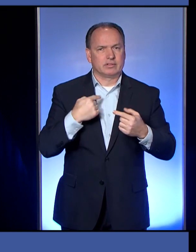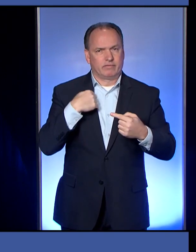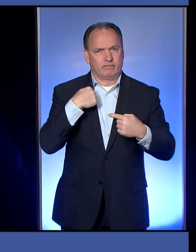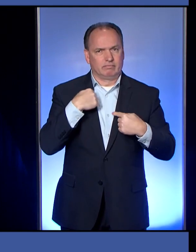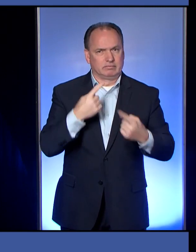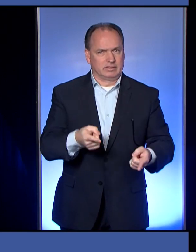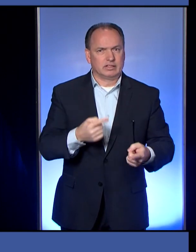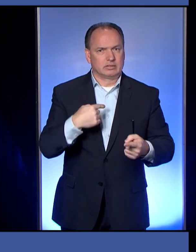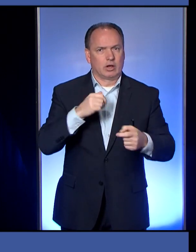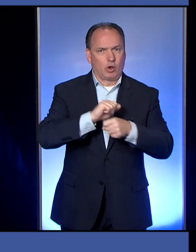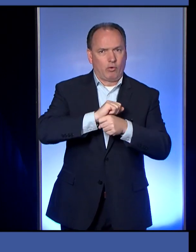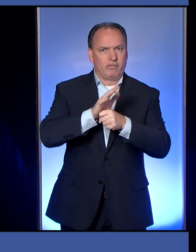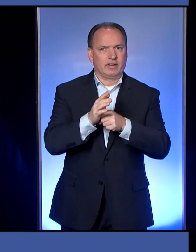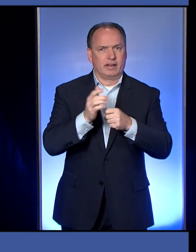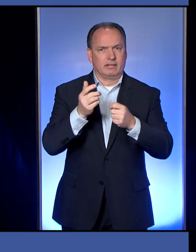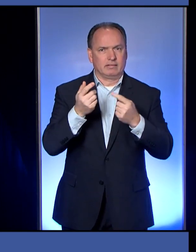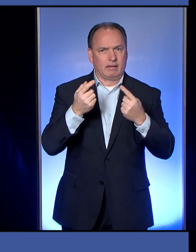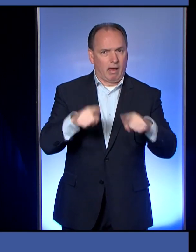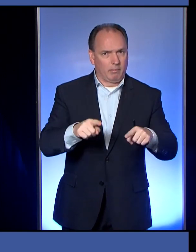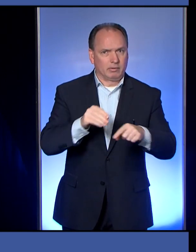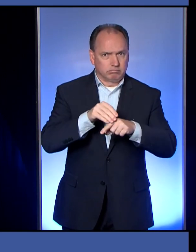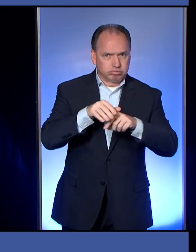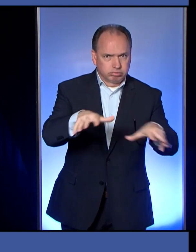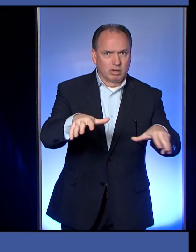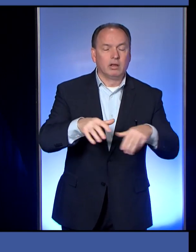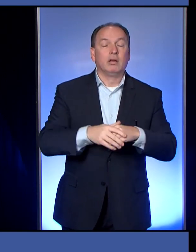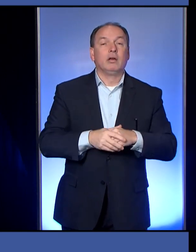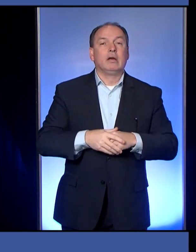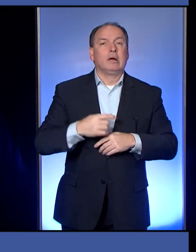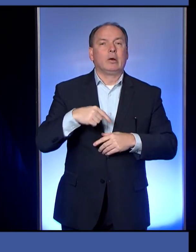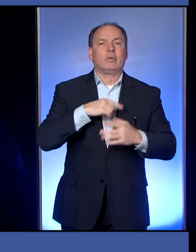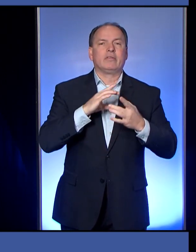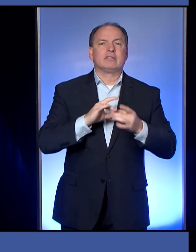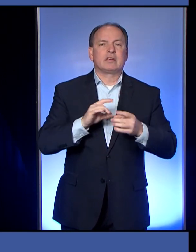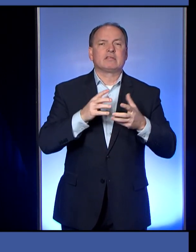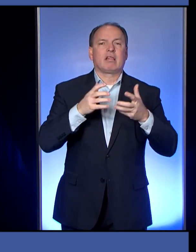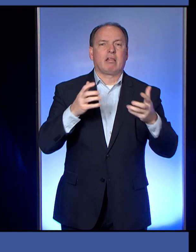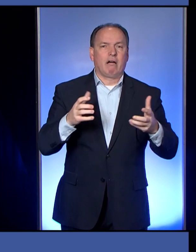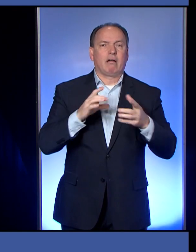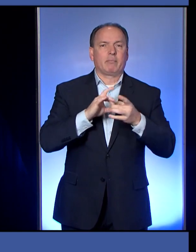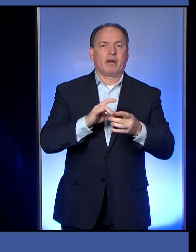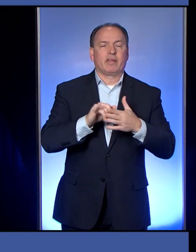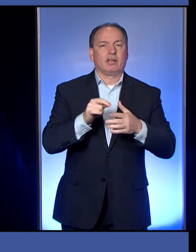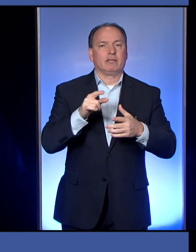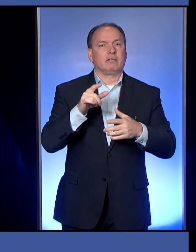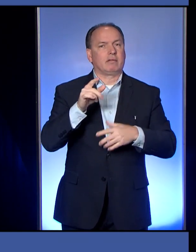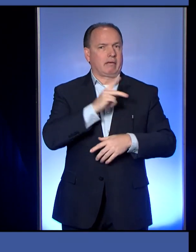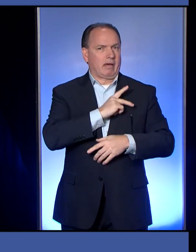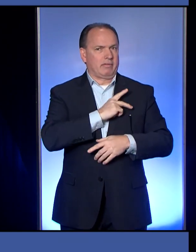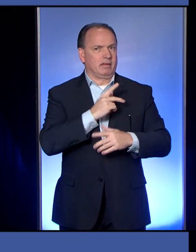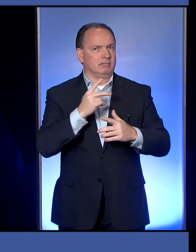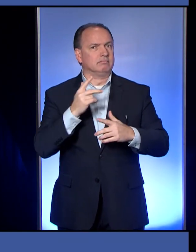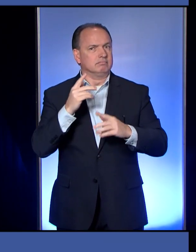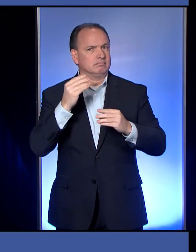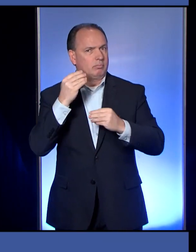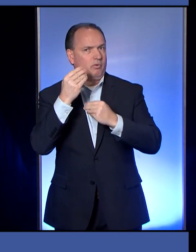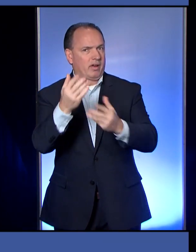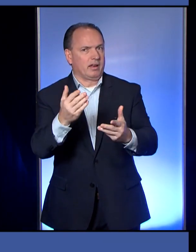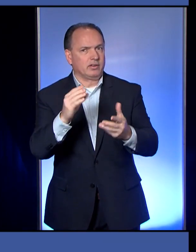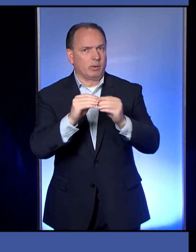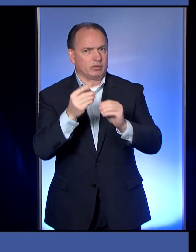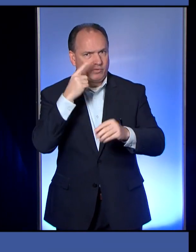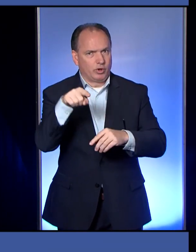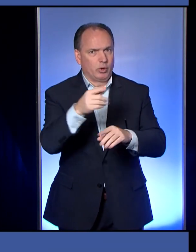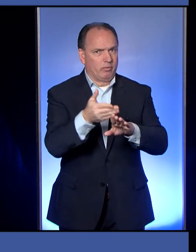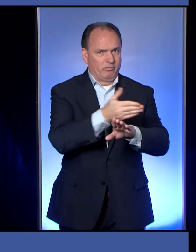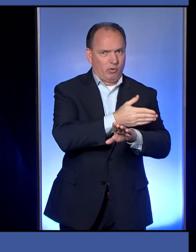since we've had this COVID-19. And we've talked a lot about it and Kathy has brought a lot of those numbers to you originally. If you have a mental health